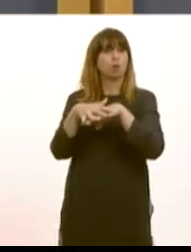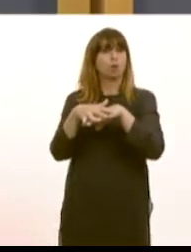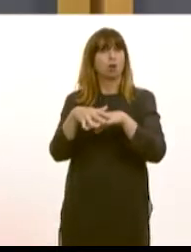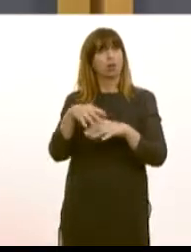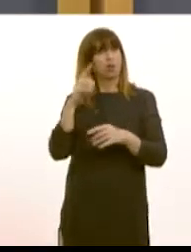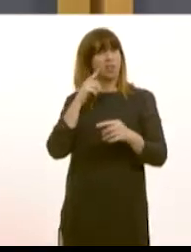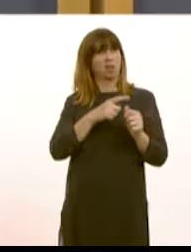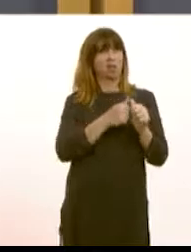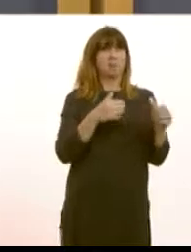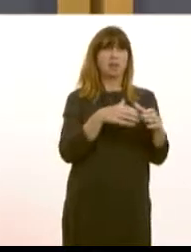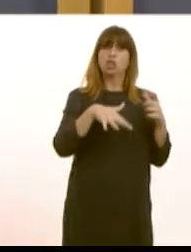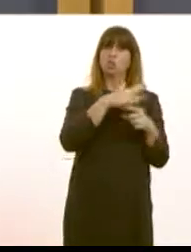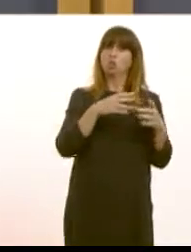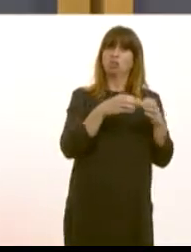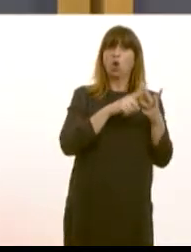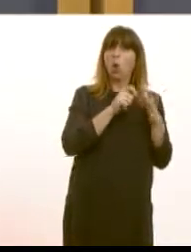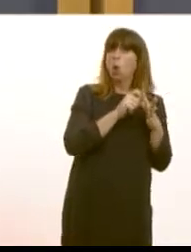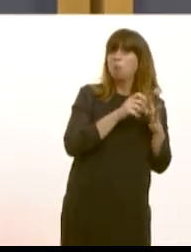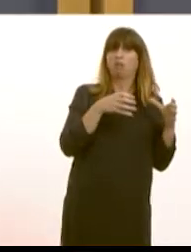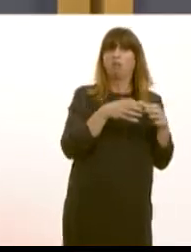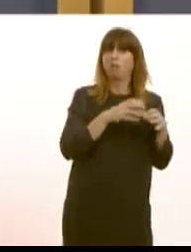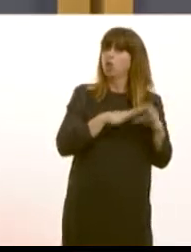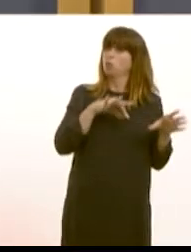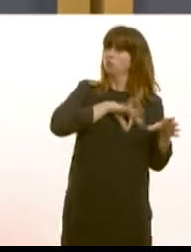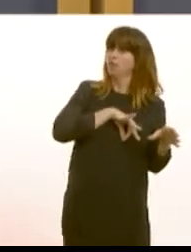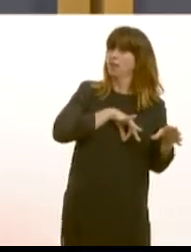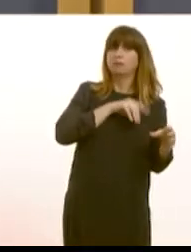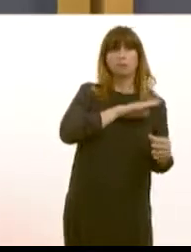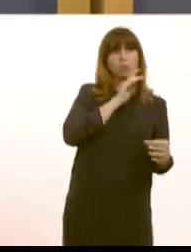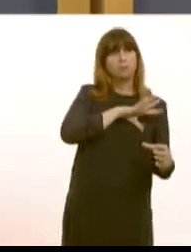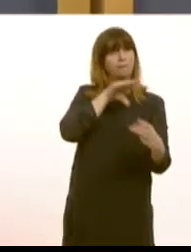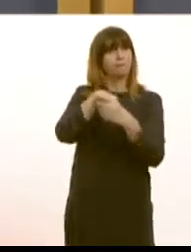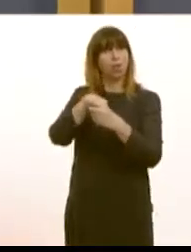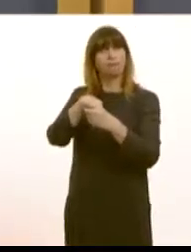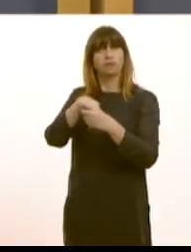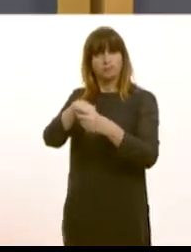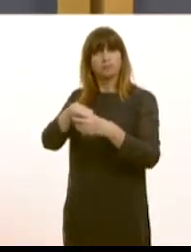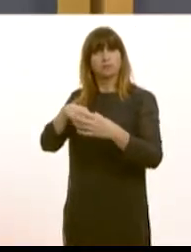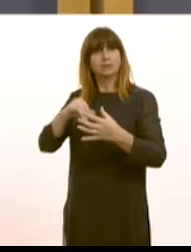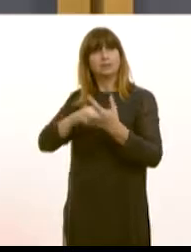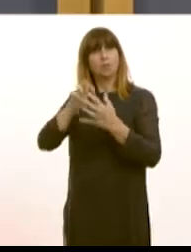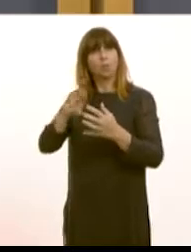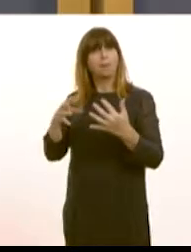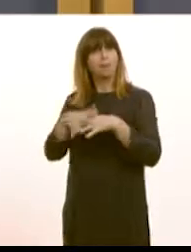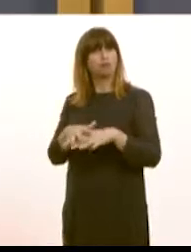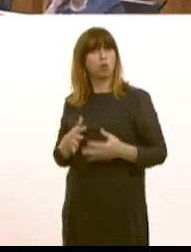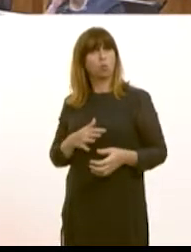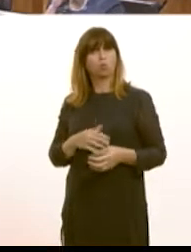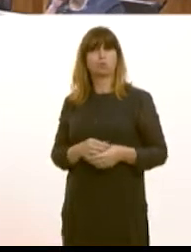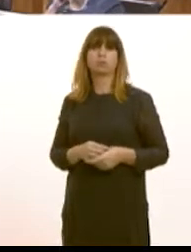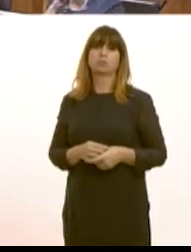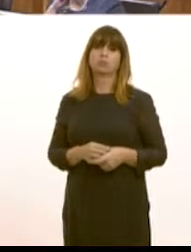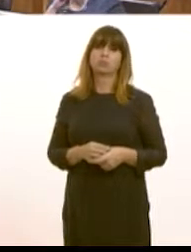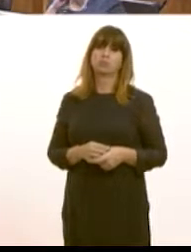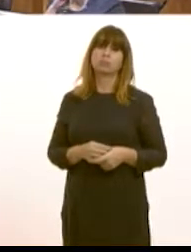-profits social enterprises and co-ops involved integrally in the delivery of various aspects of the South Wales Metro Absolutely